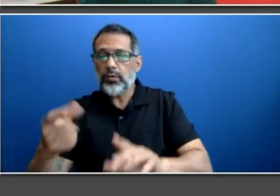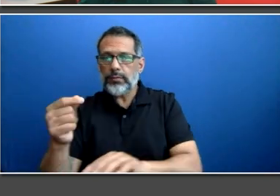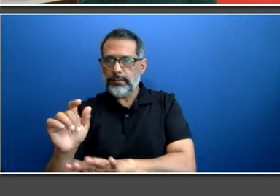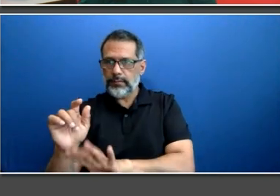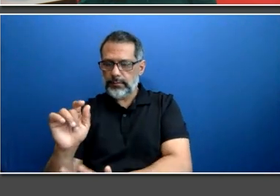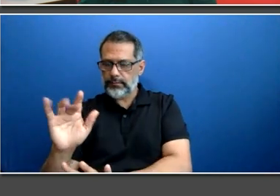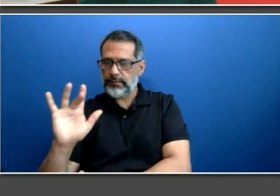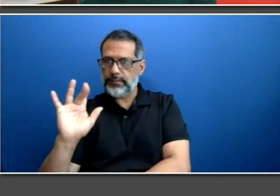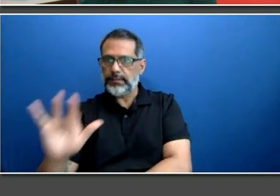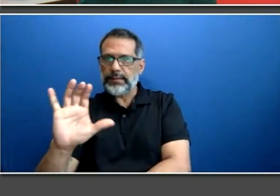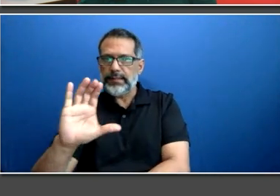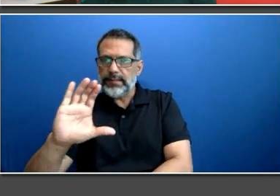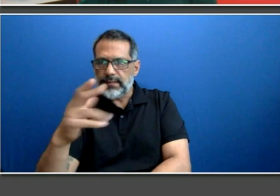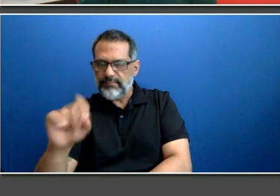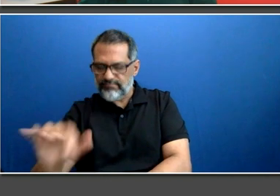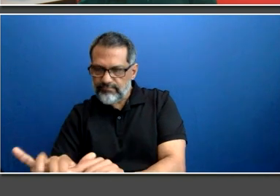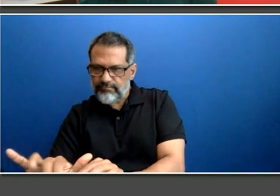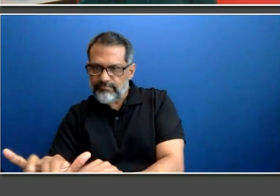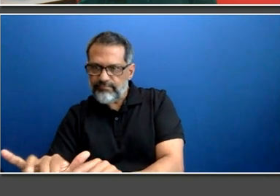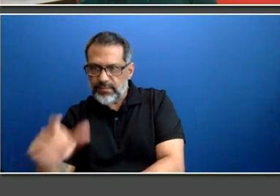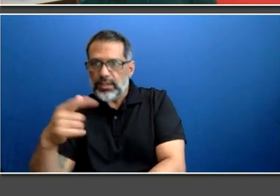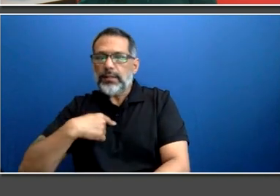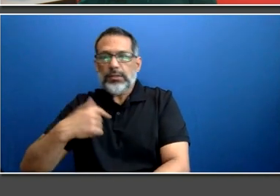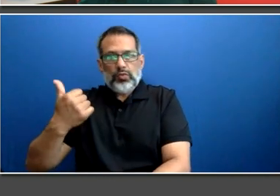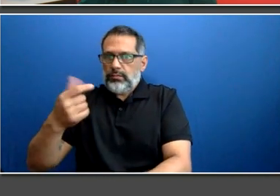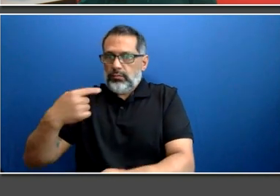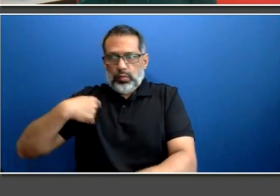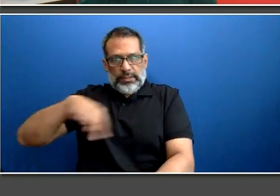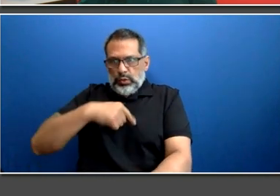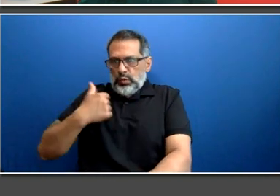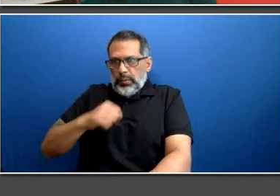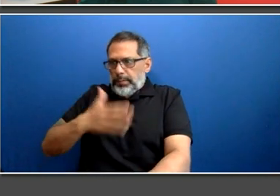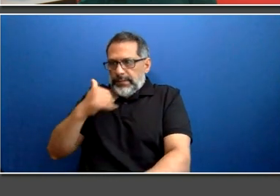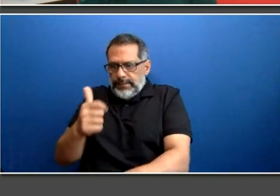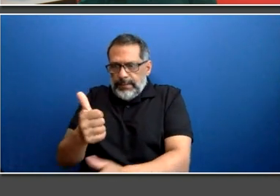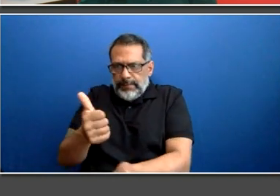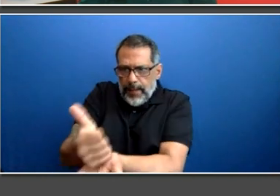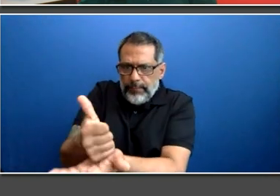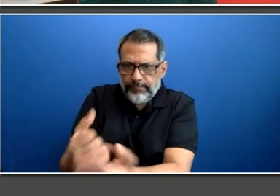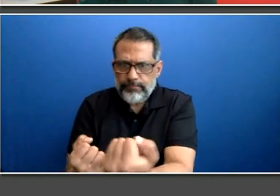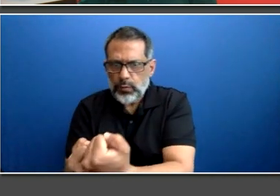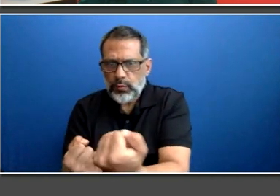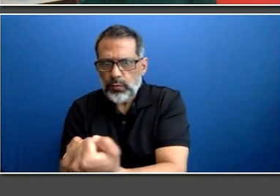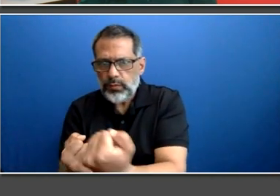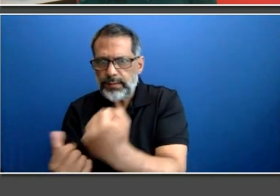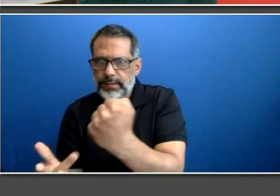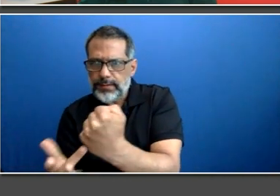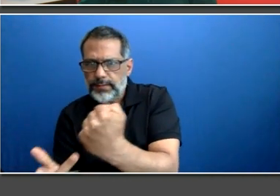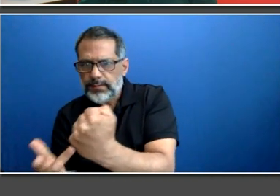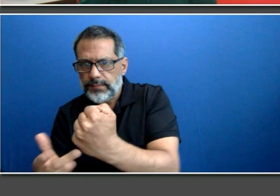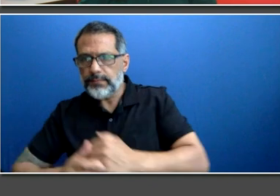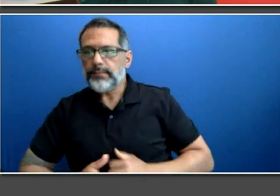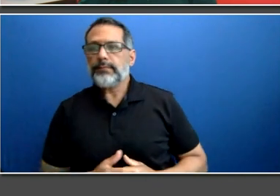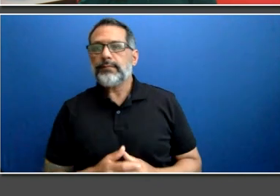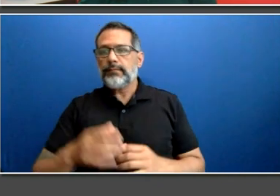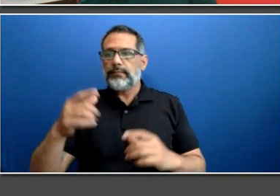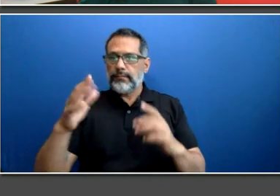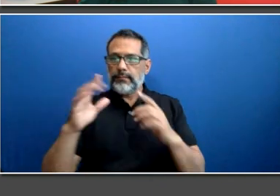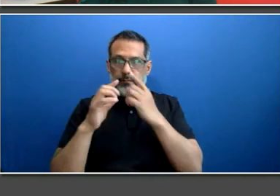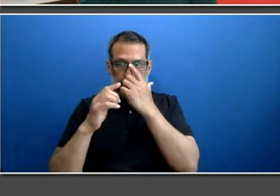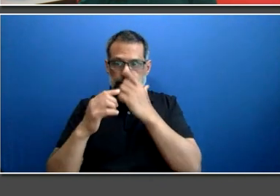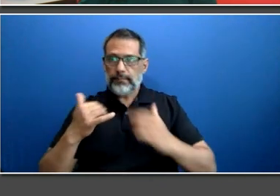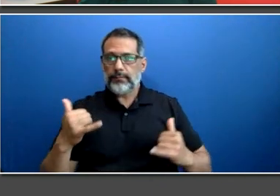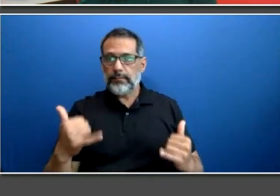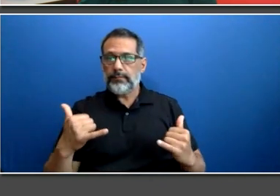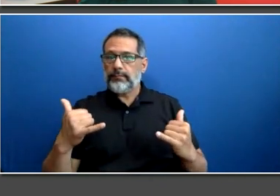you out. The presentation and discussion today are closed captioned. You will see subtitles with a black background and white